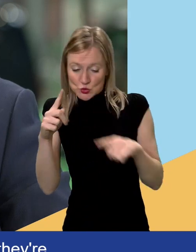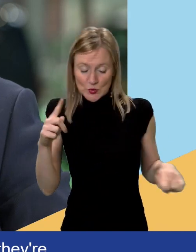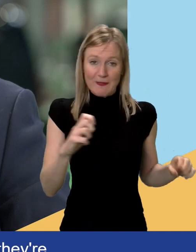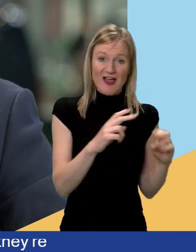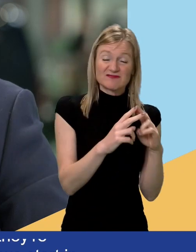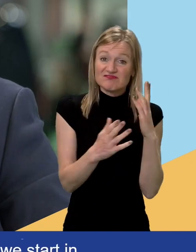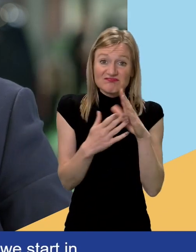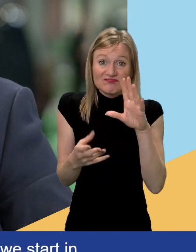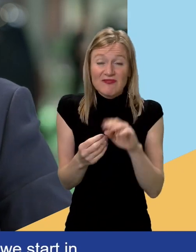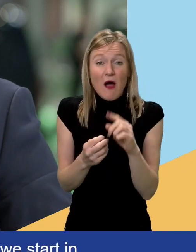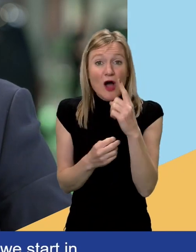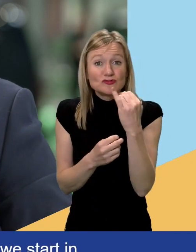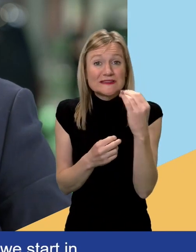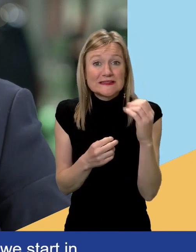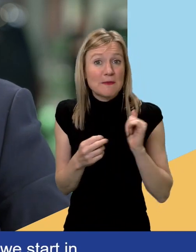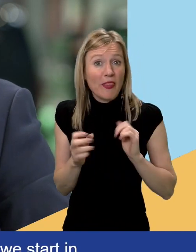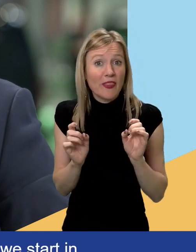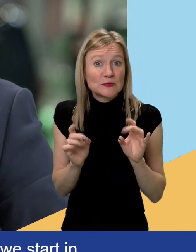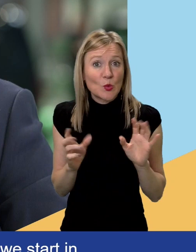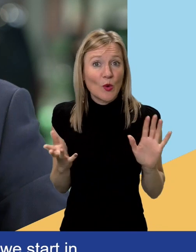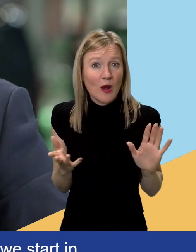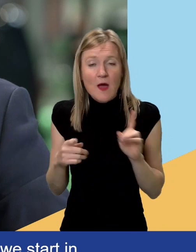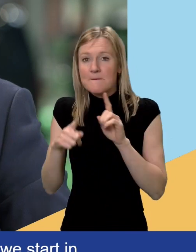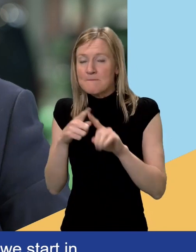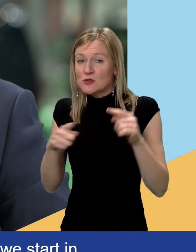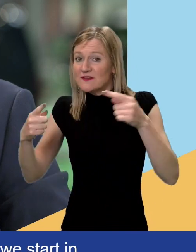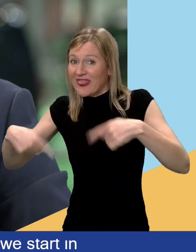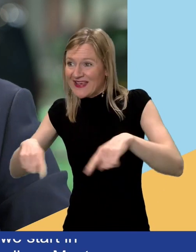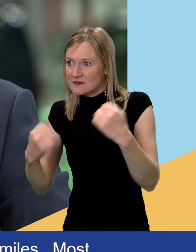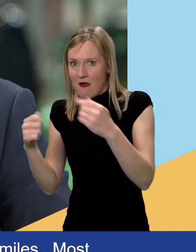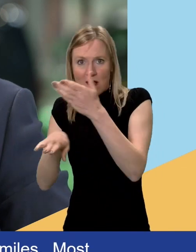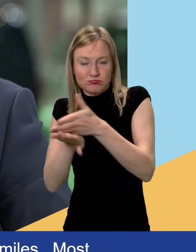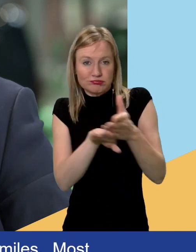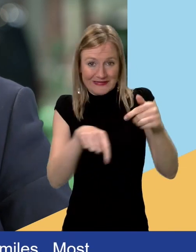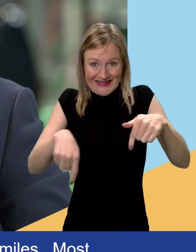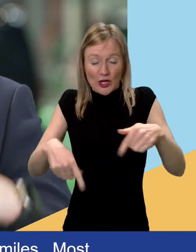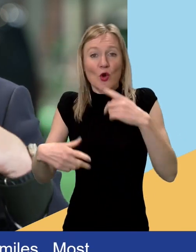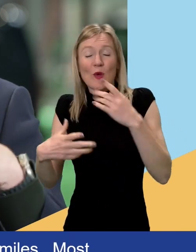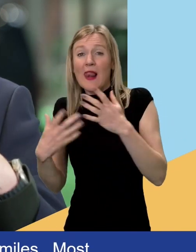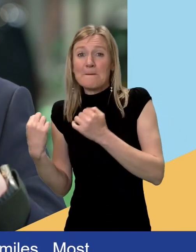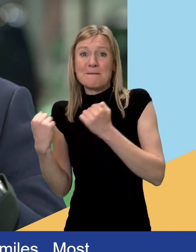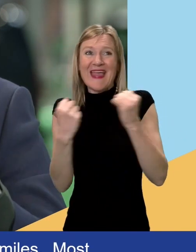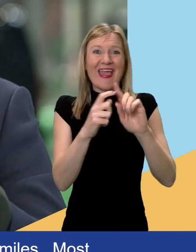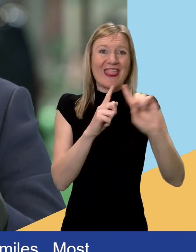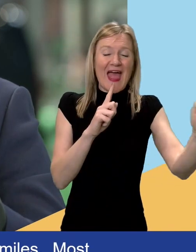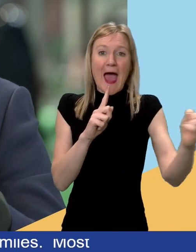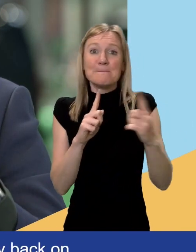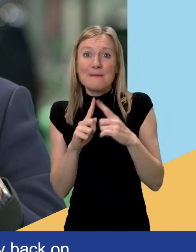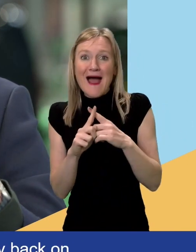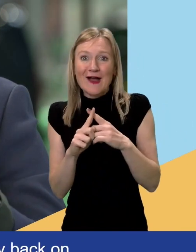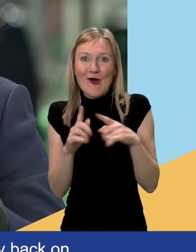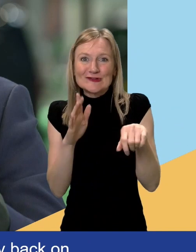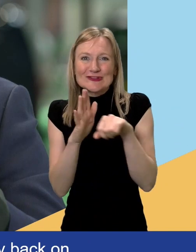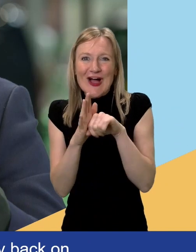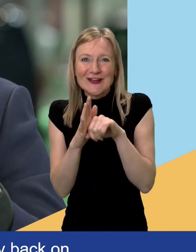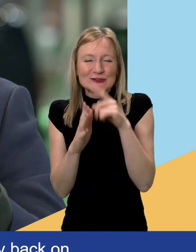160 miles. Most of the cars in this room will make it there and possibly back on one charge. So we have selected a new,